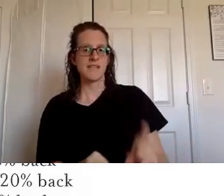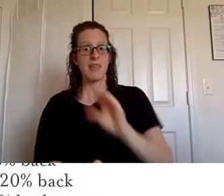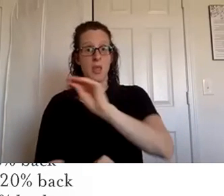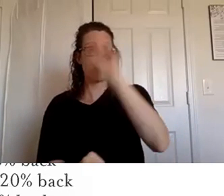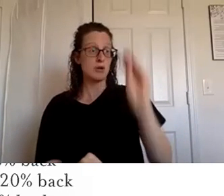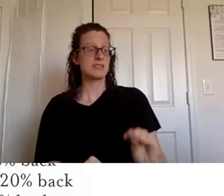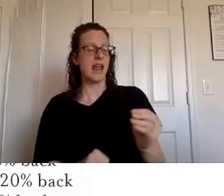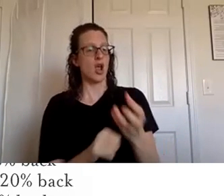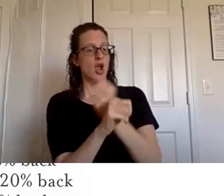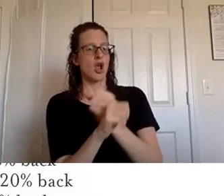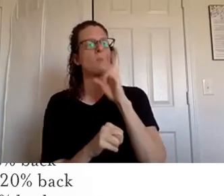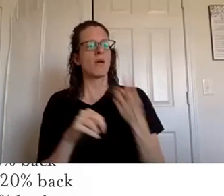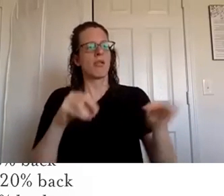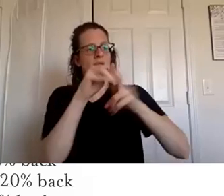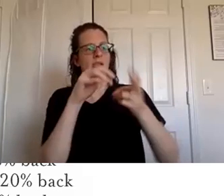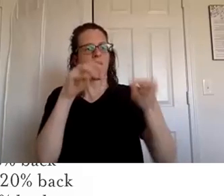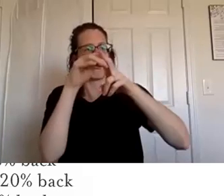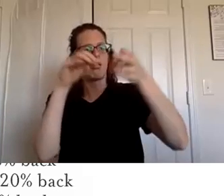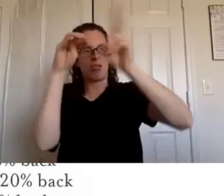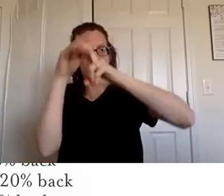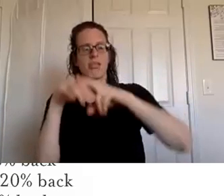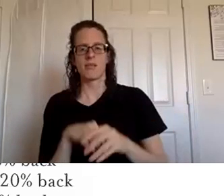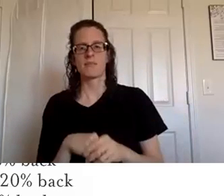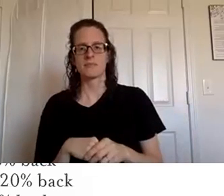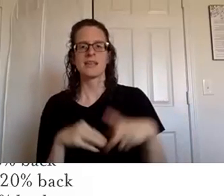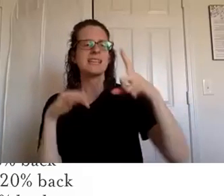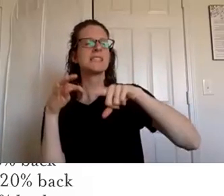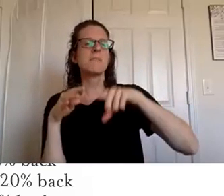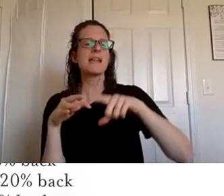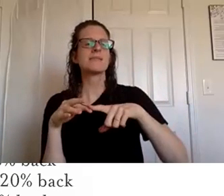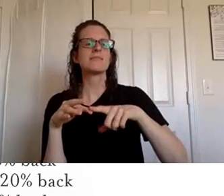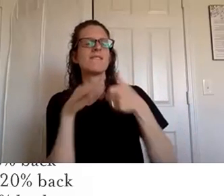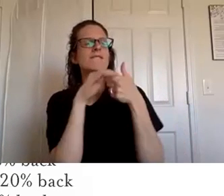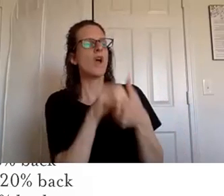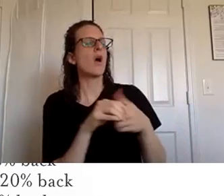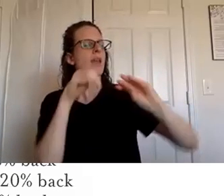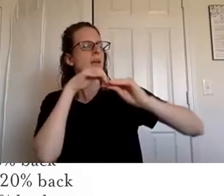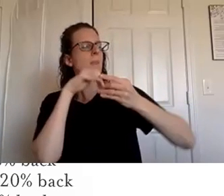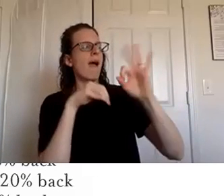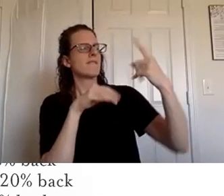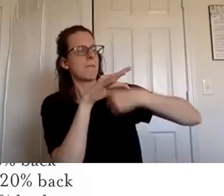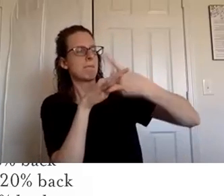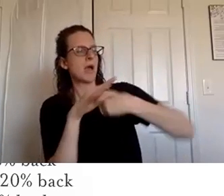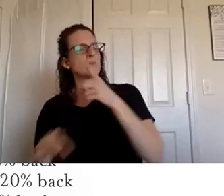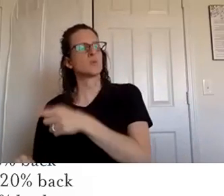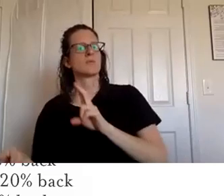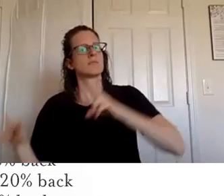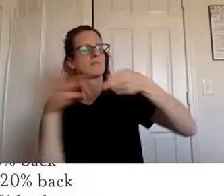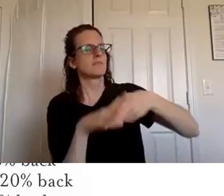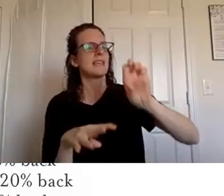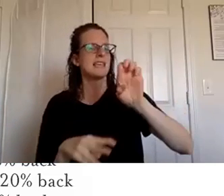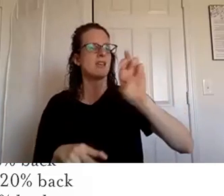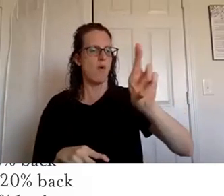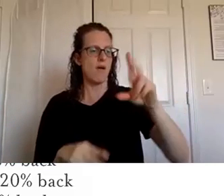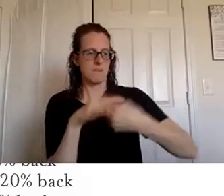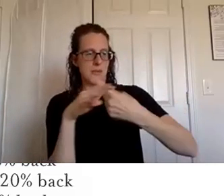earn back from young living depends on how many months that you have been um placing those orders month after month